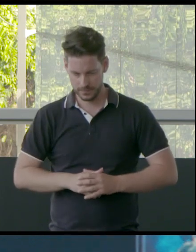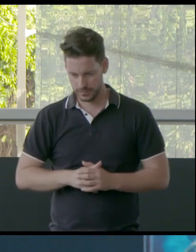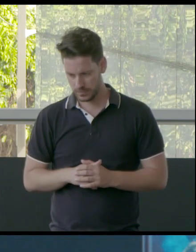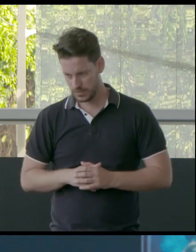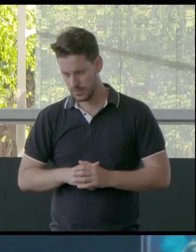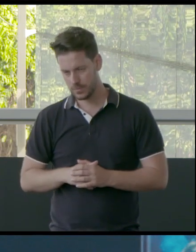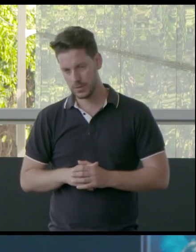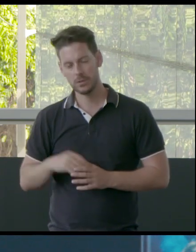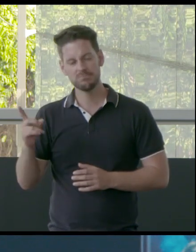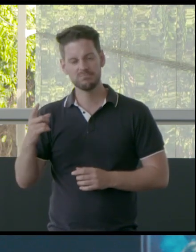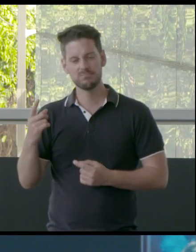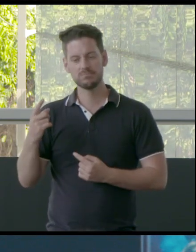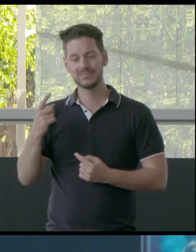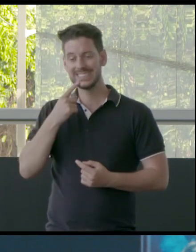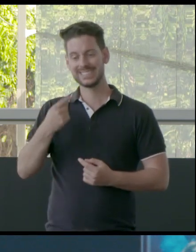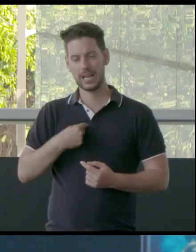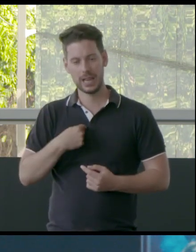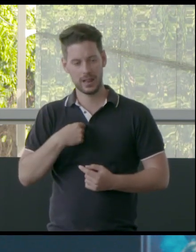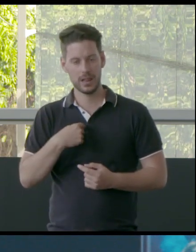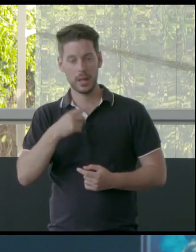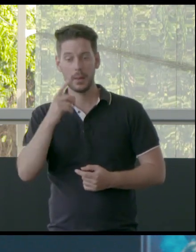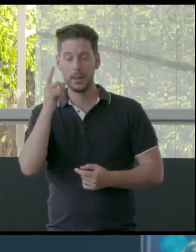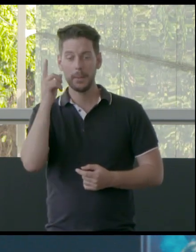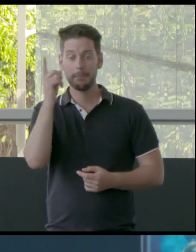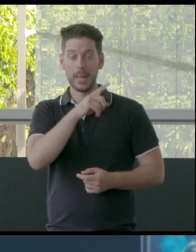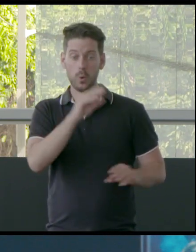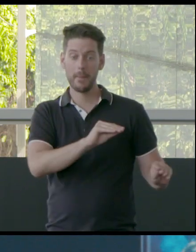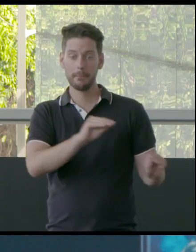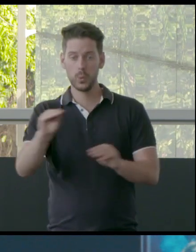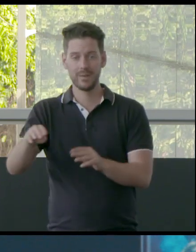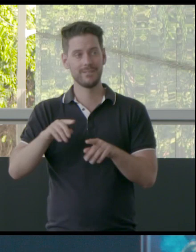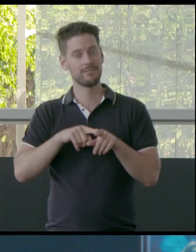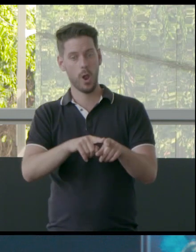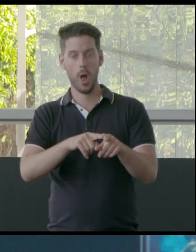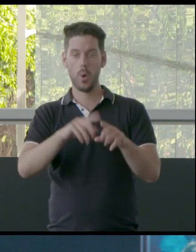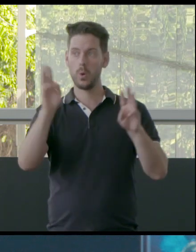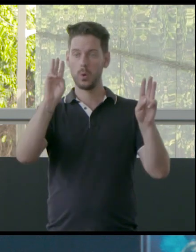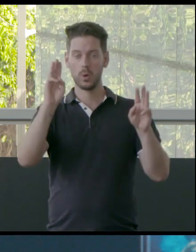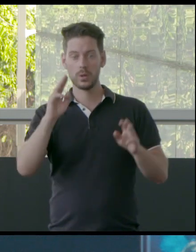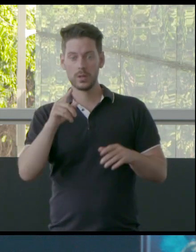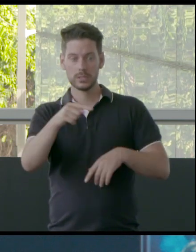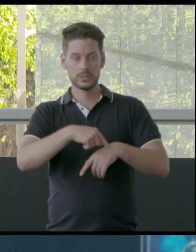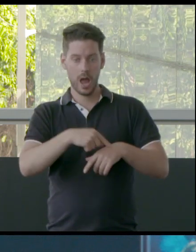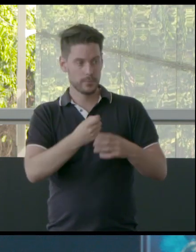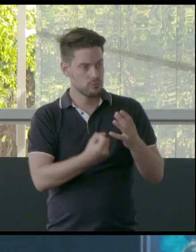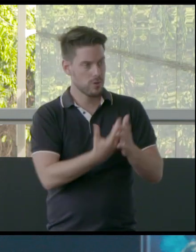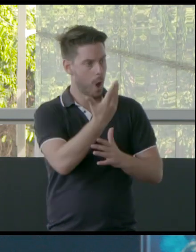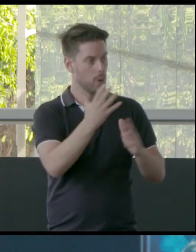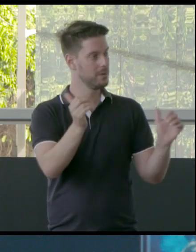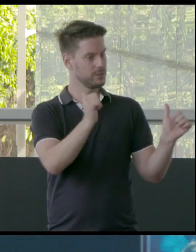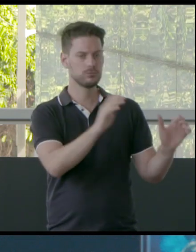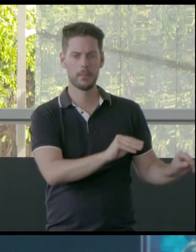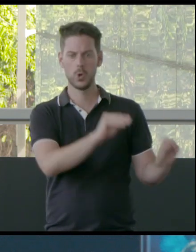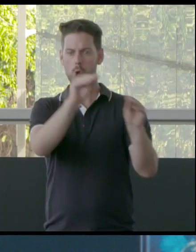she was just saying that people would move according to seasonal produce. So you wouldn't stay in the one place and over,